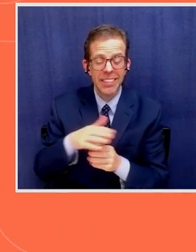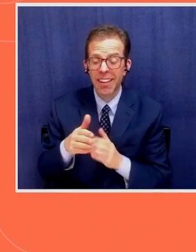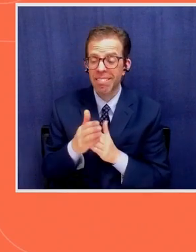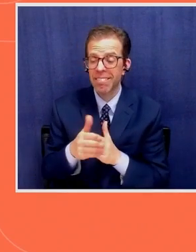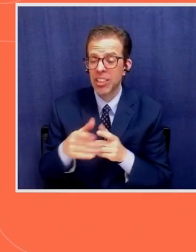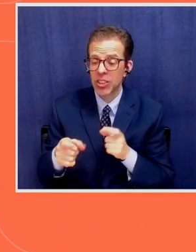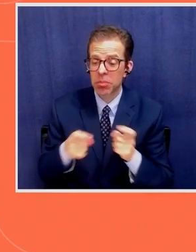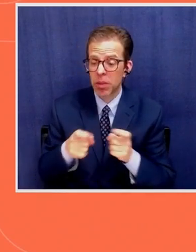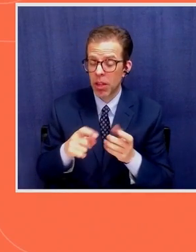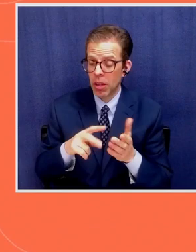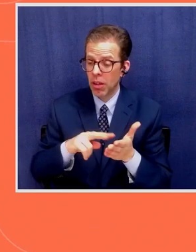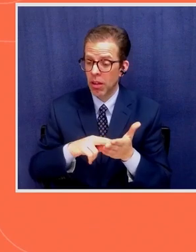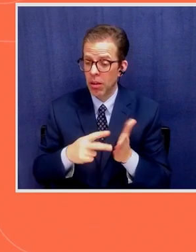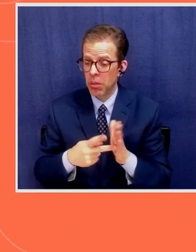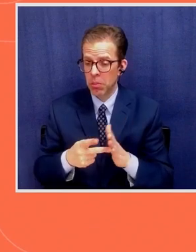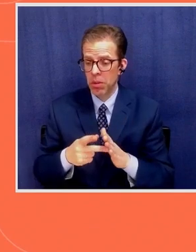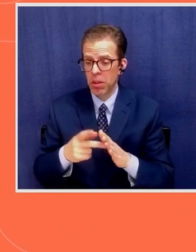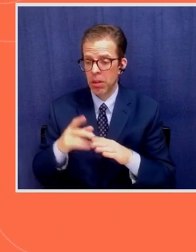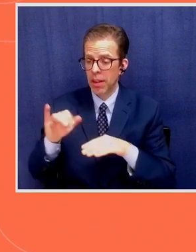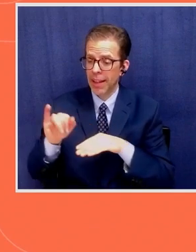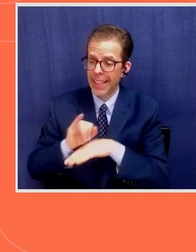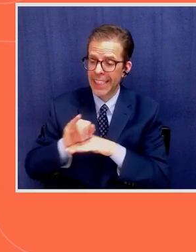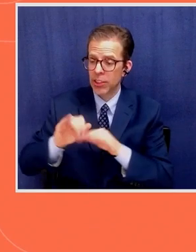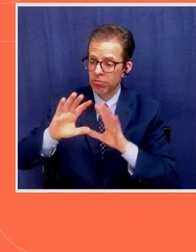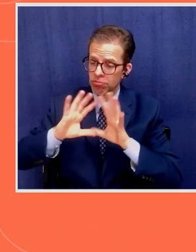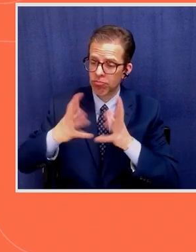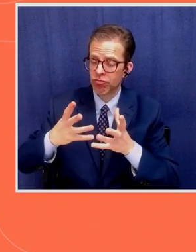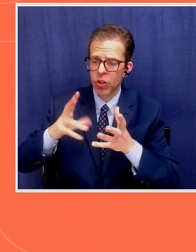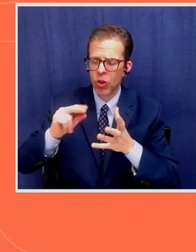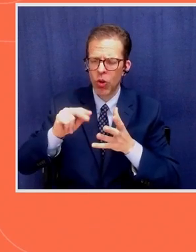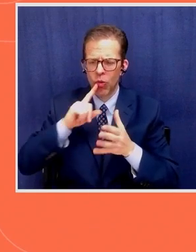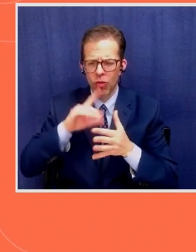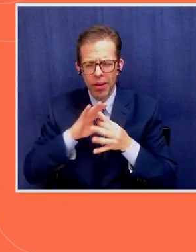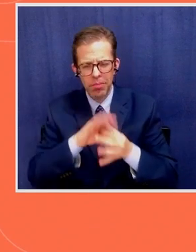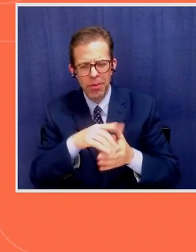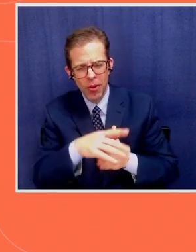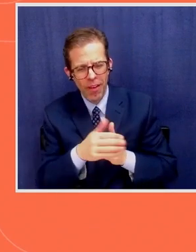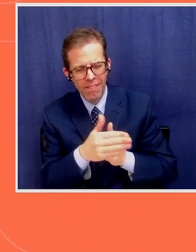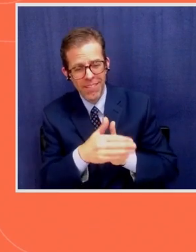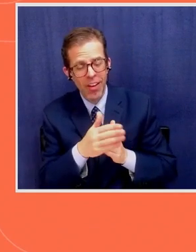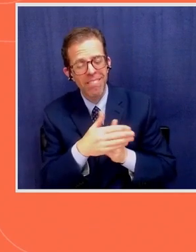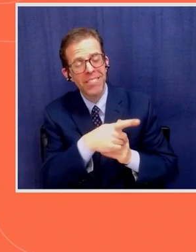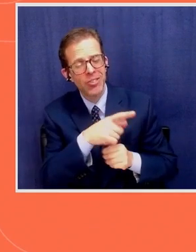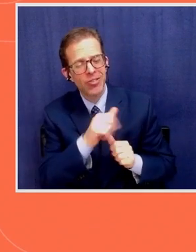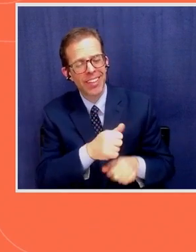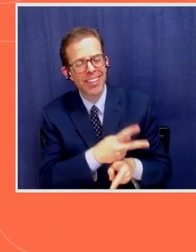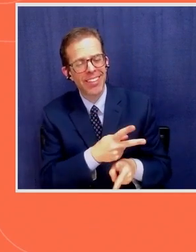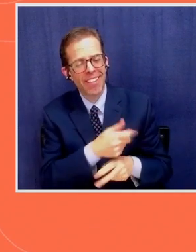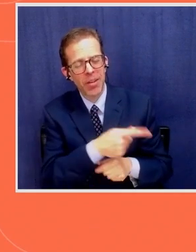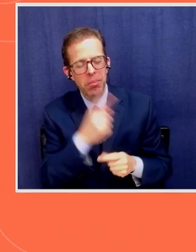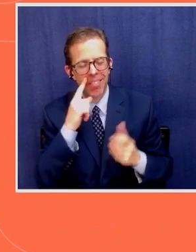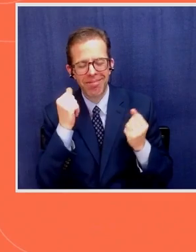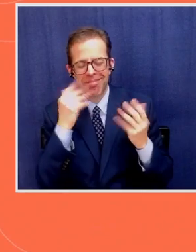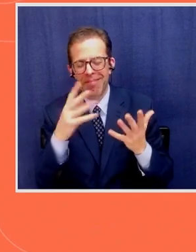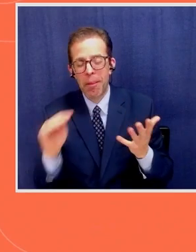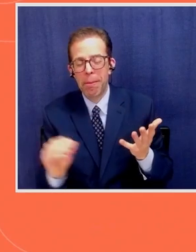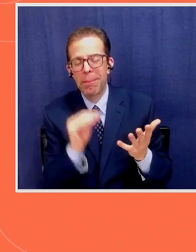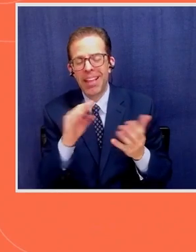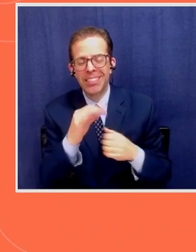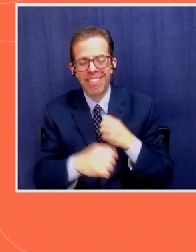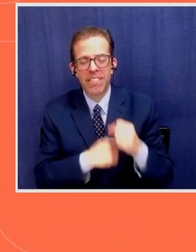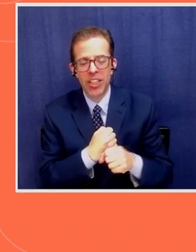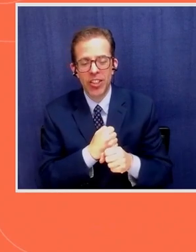the institutions, about the fish or the fish. The fish can take care of themselves. They have been doing that for millions of years. It's the people.